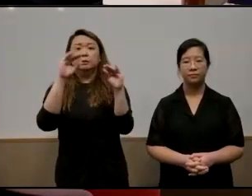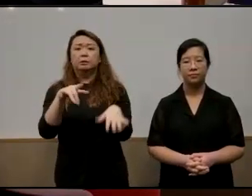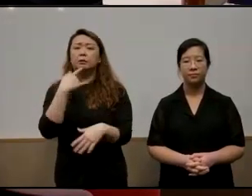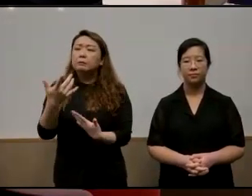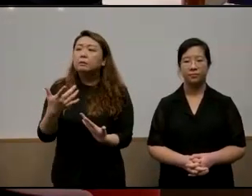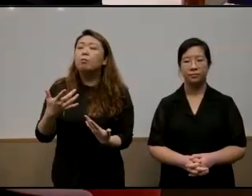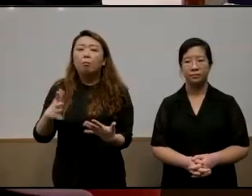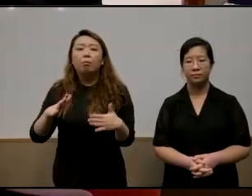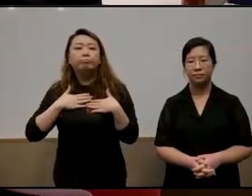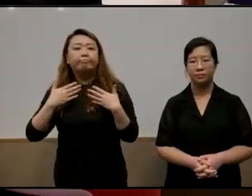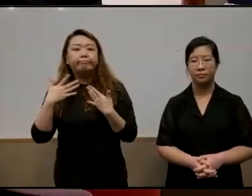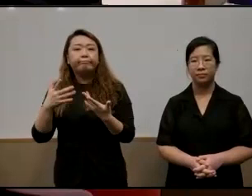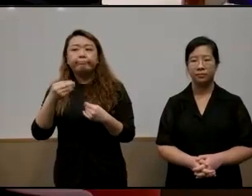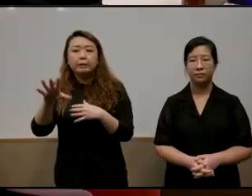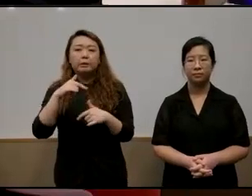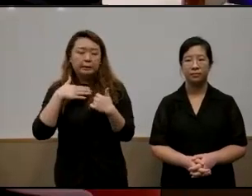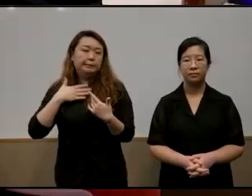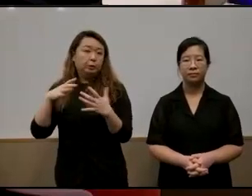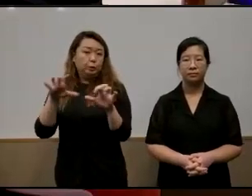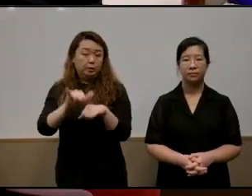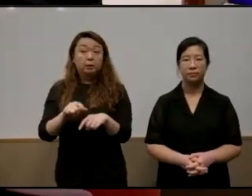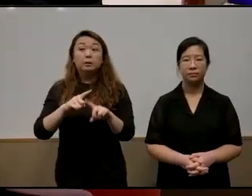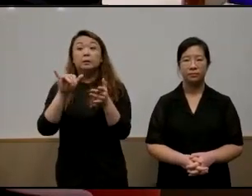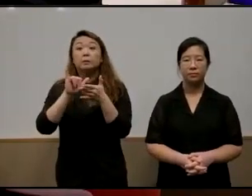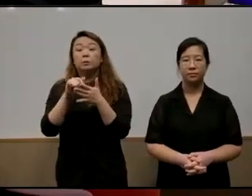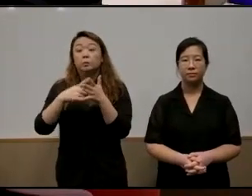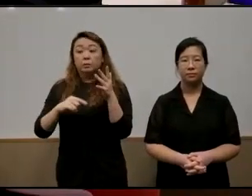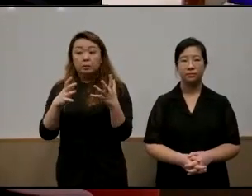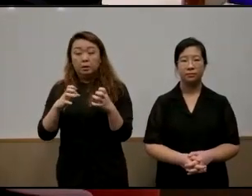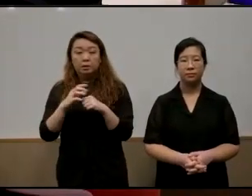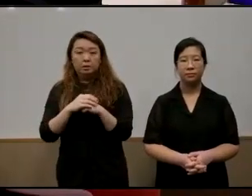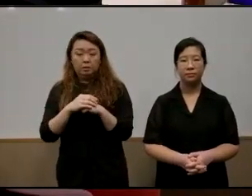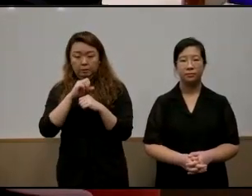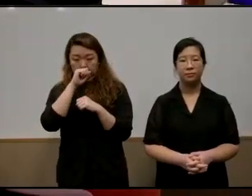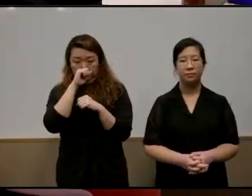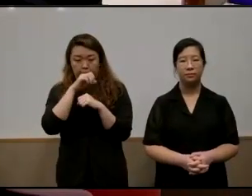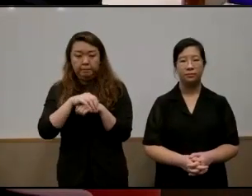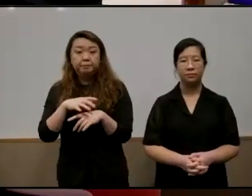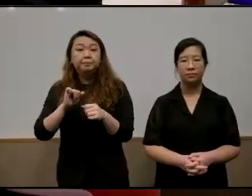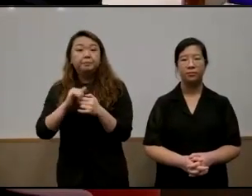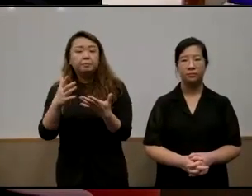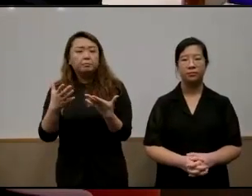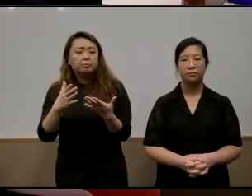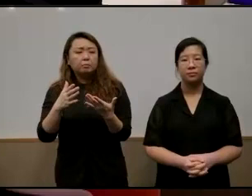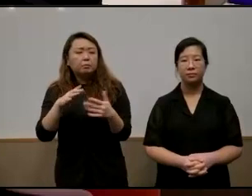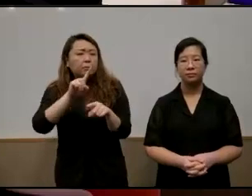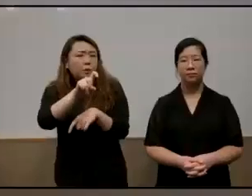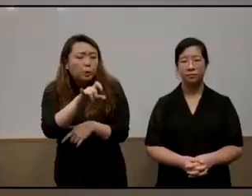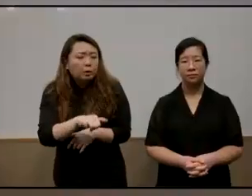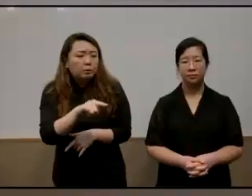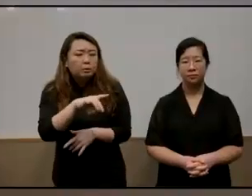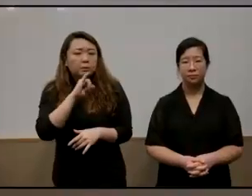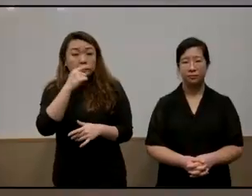they're happy to do that and this is where i want to sort of ask and sort of prompt to think that is it because